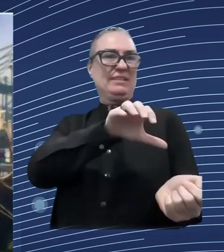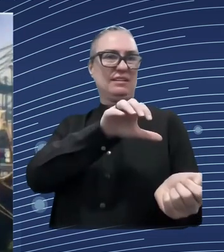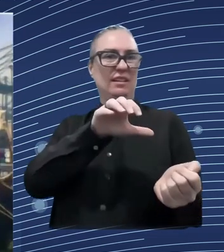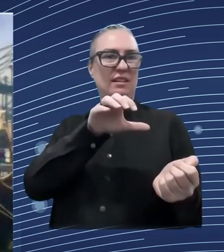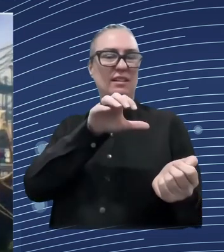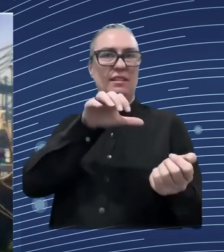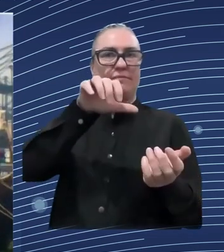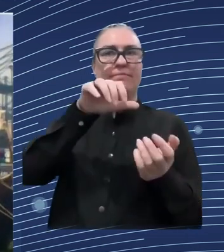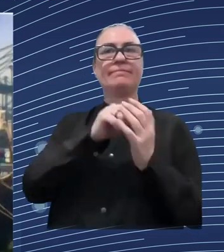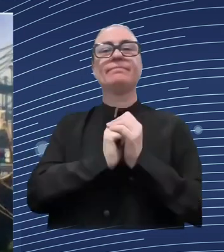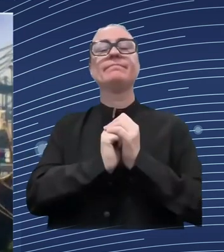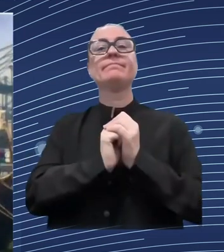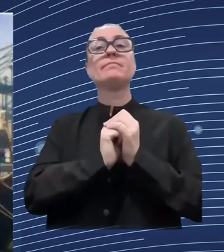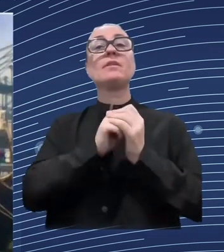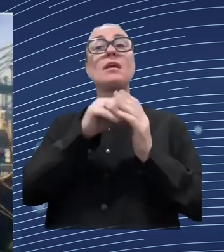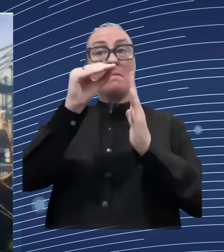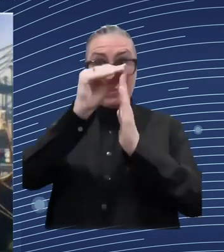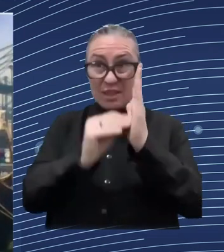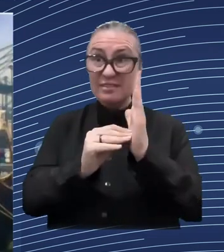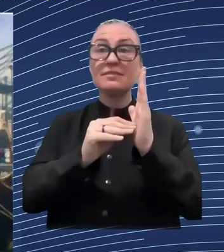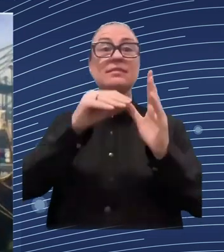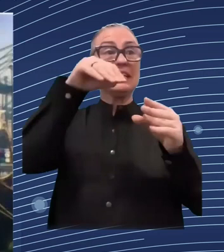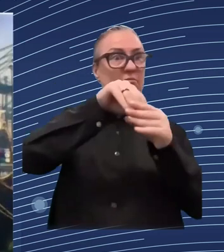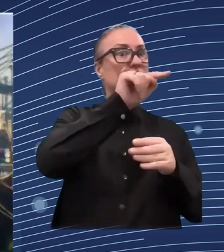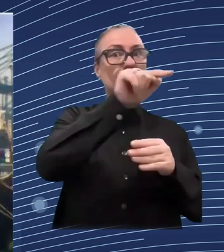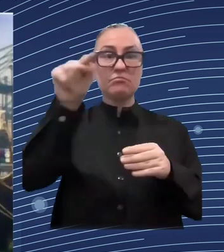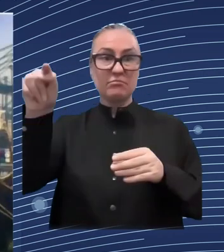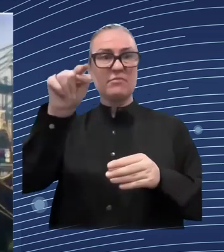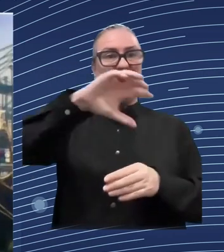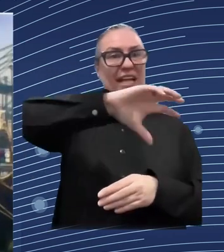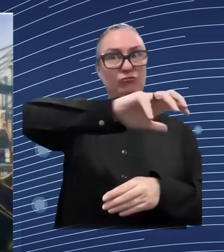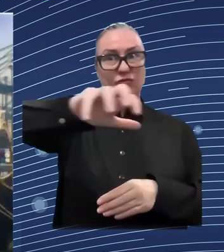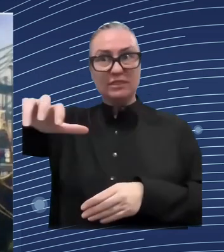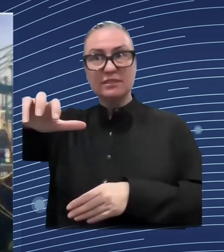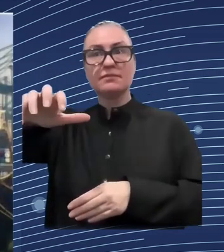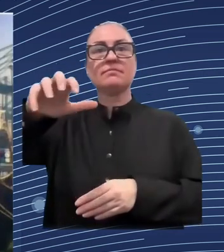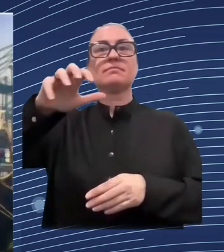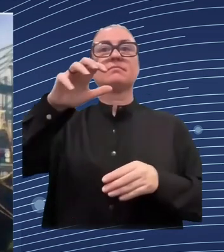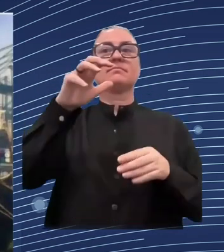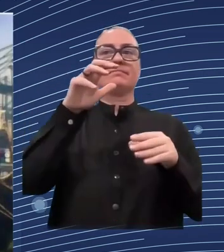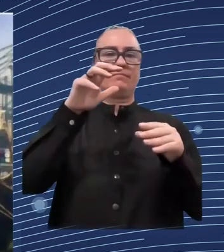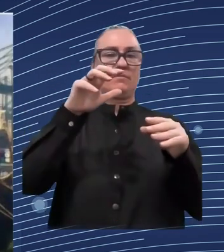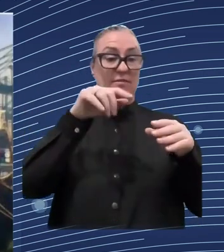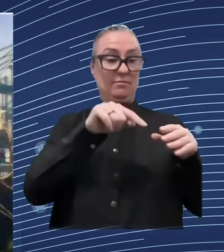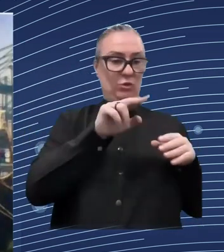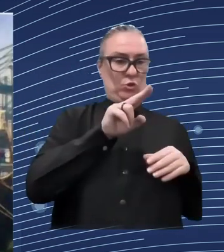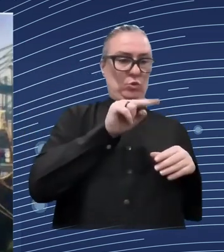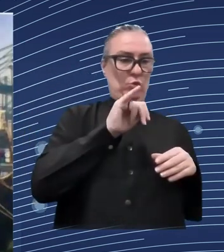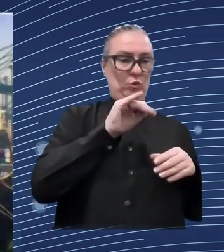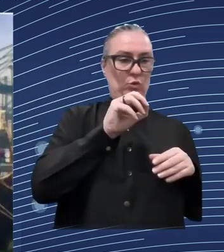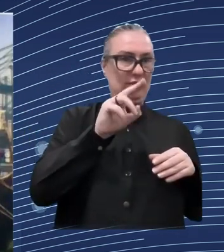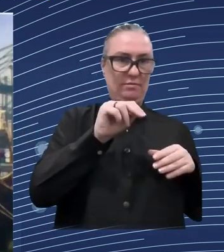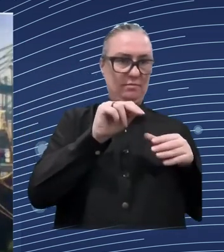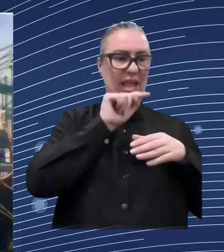countries currently and we work with the three core services so it's monitoring and analysis of systems here recent uh torino